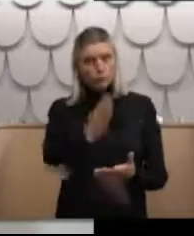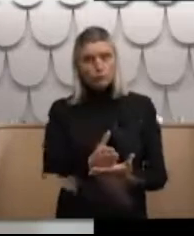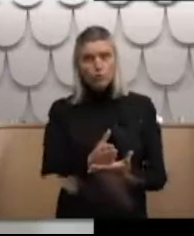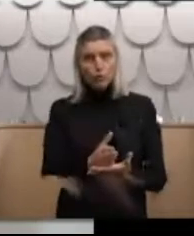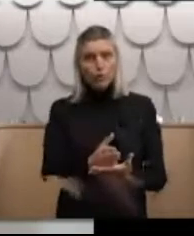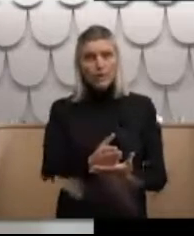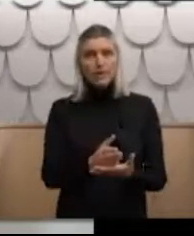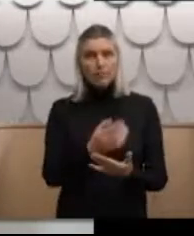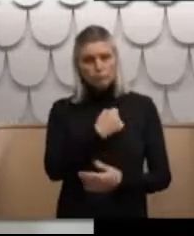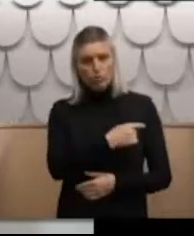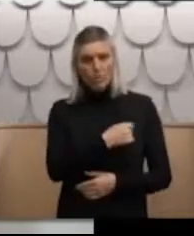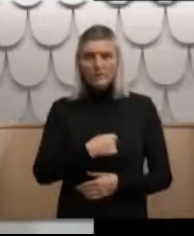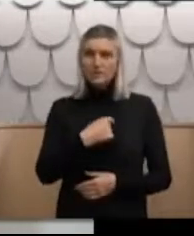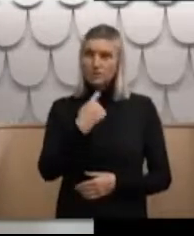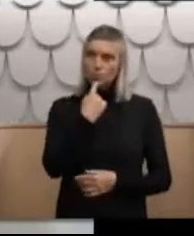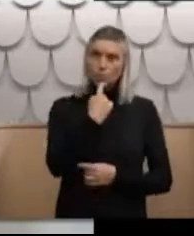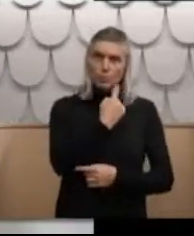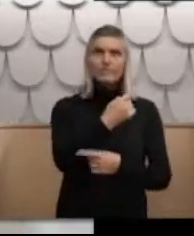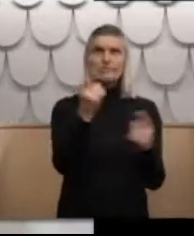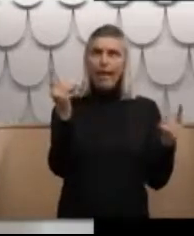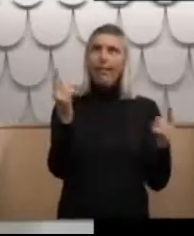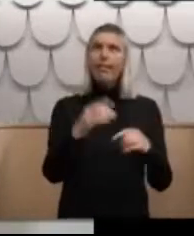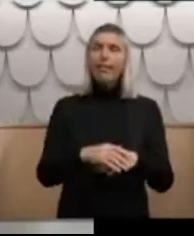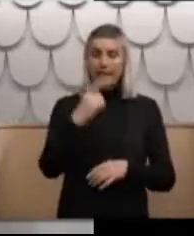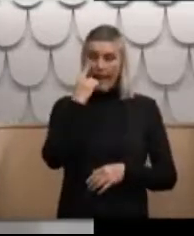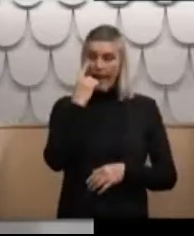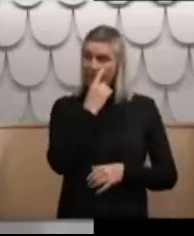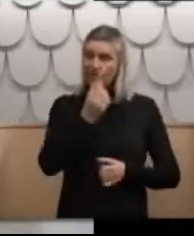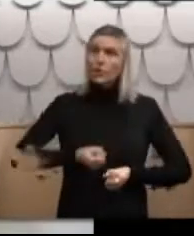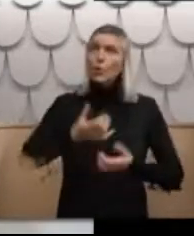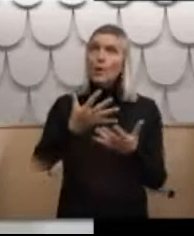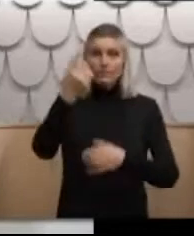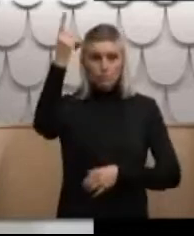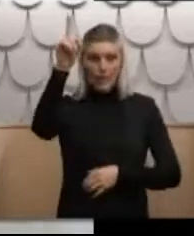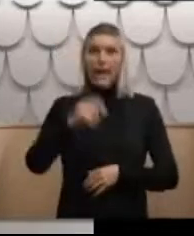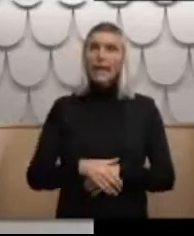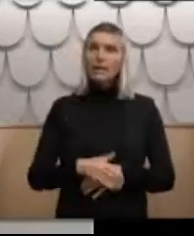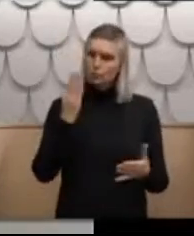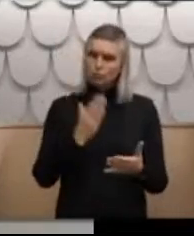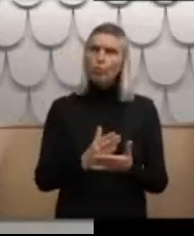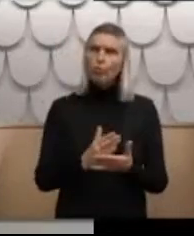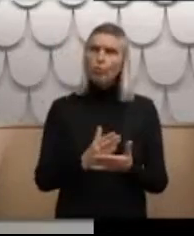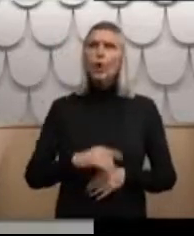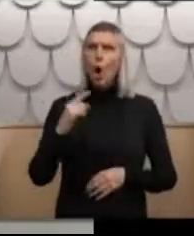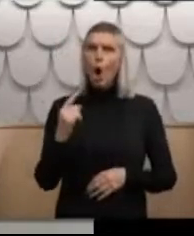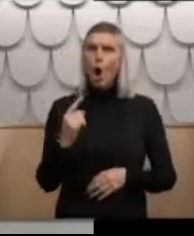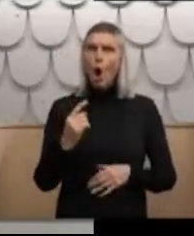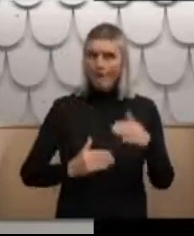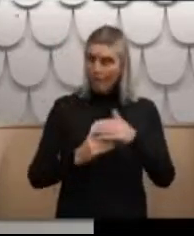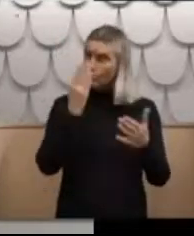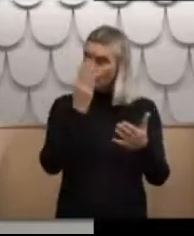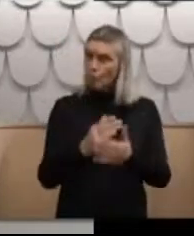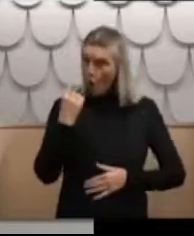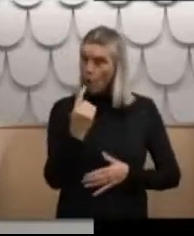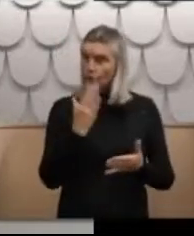and truly declare and affirm that the evidence that you'll give before this Commission will be the truth, the whole truth and nothing